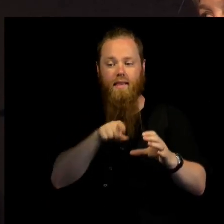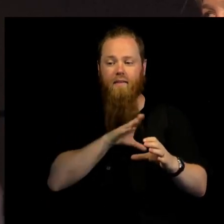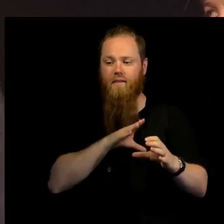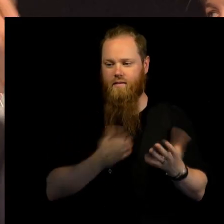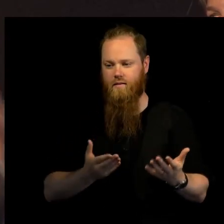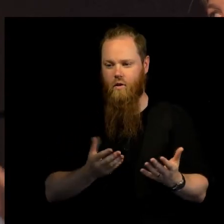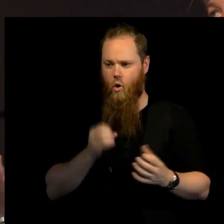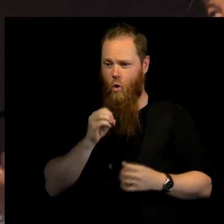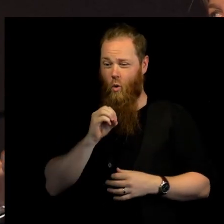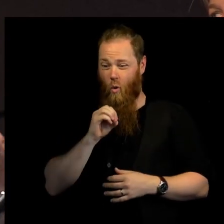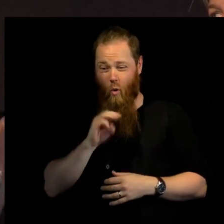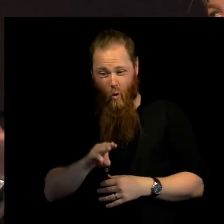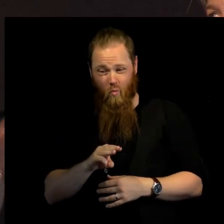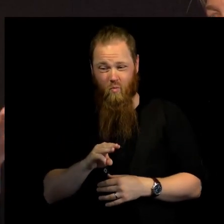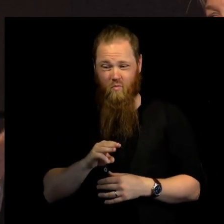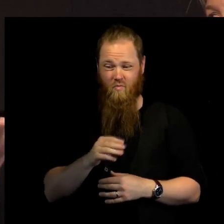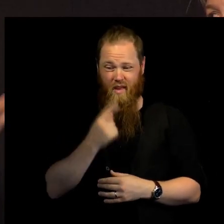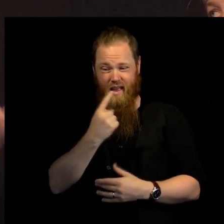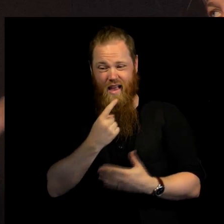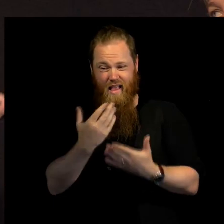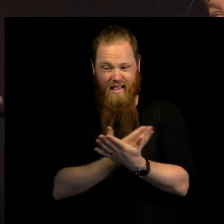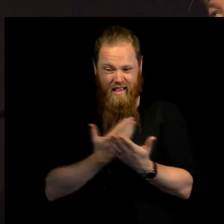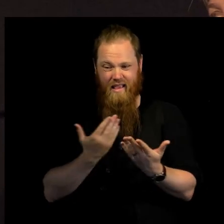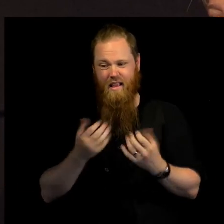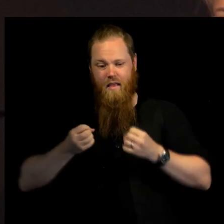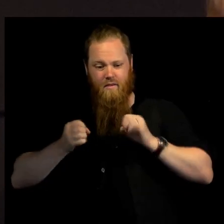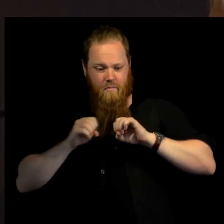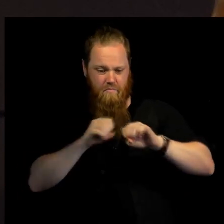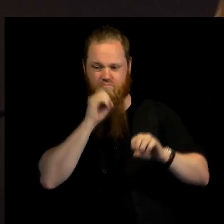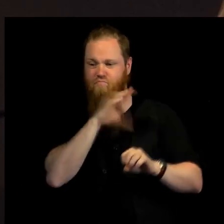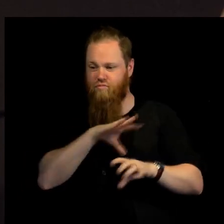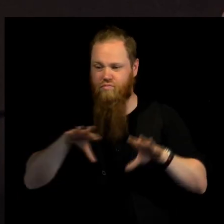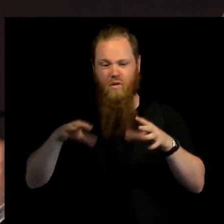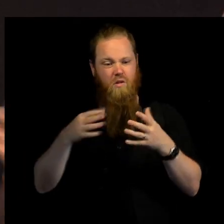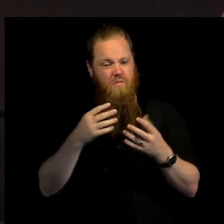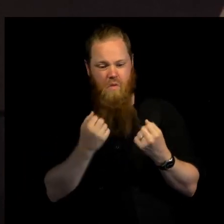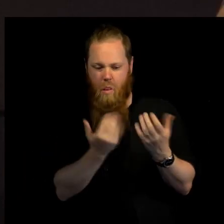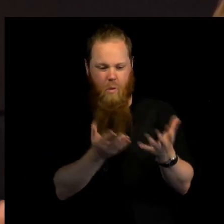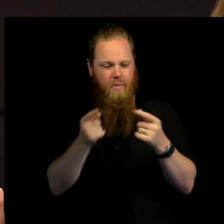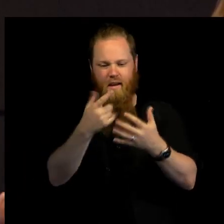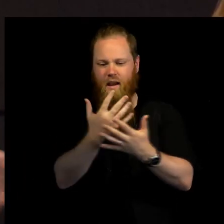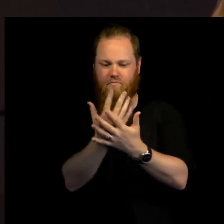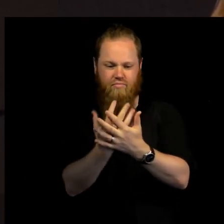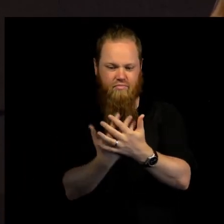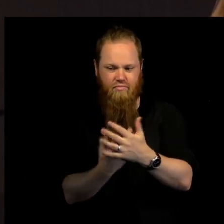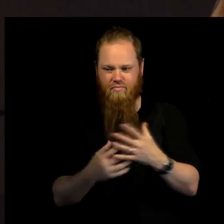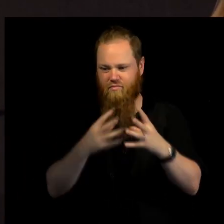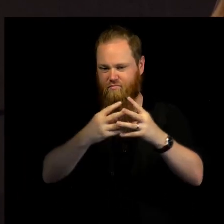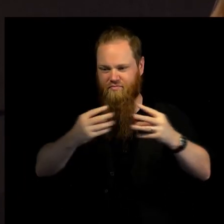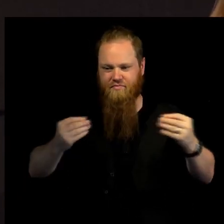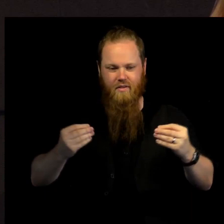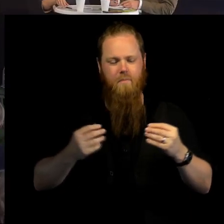that, in a way, tear at the fabric, that is what then happens. Therefore, I was very happy when I saw this morning